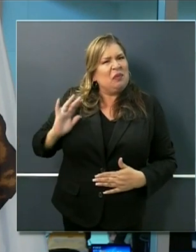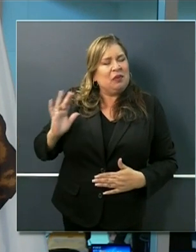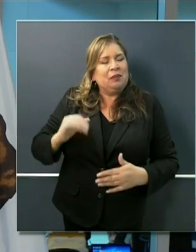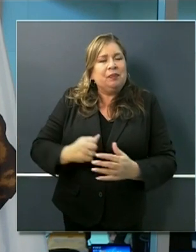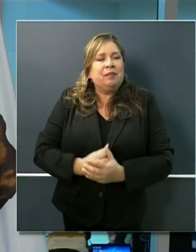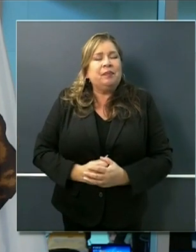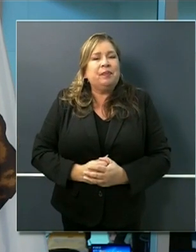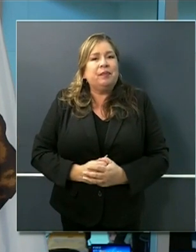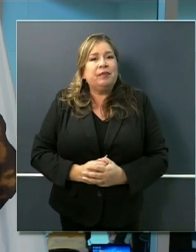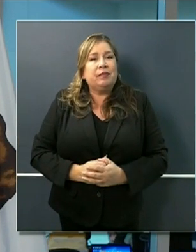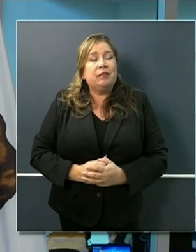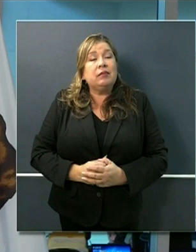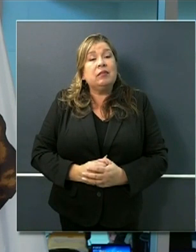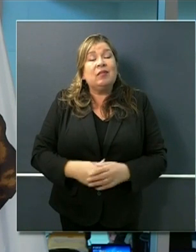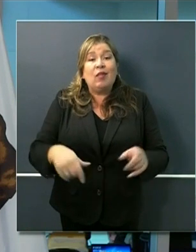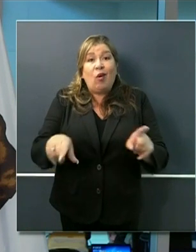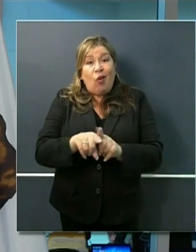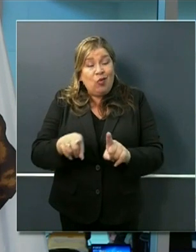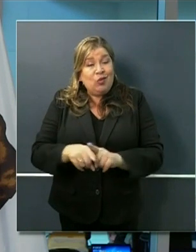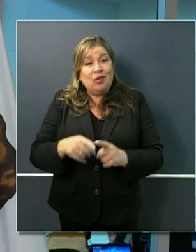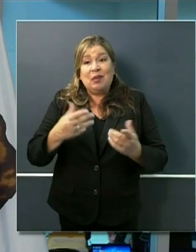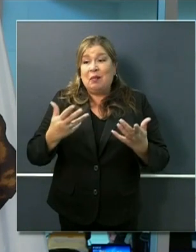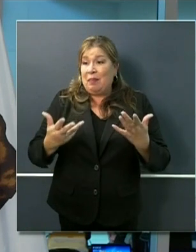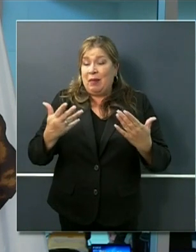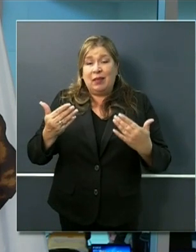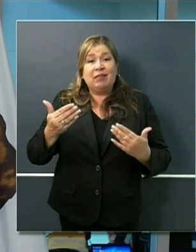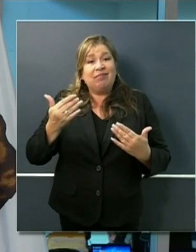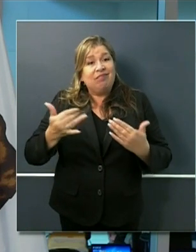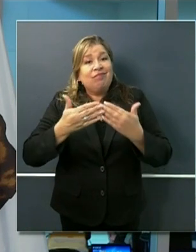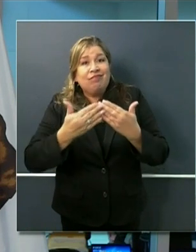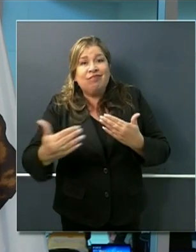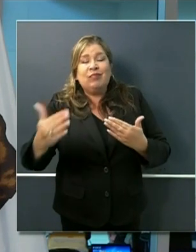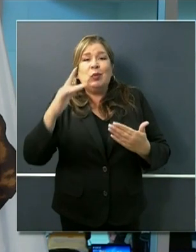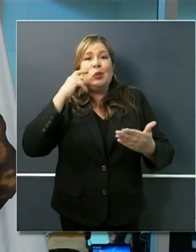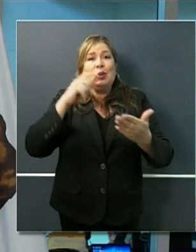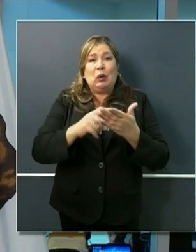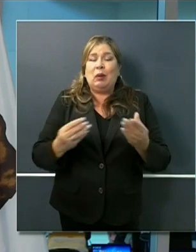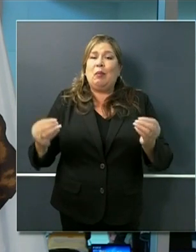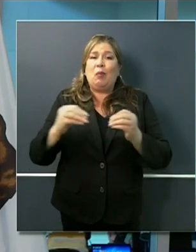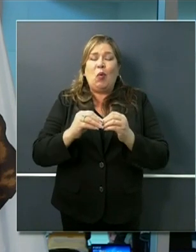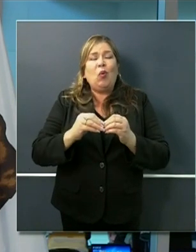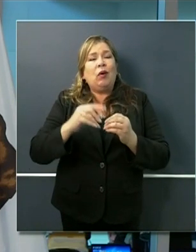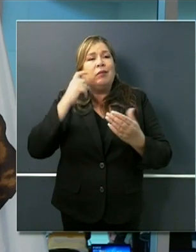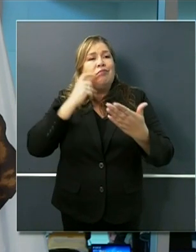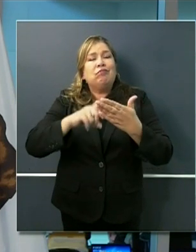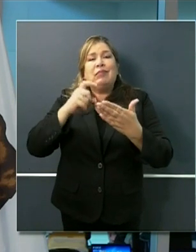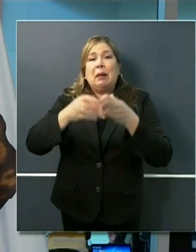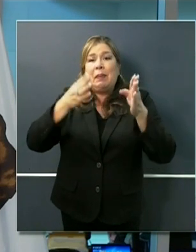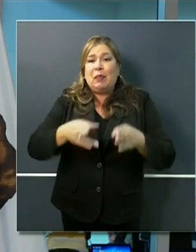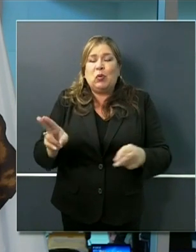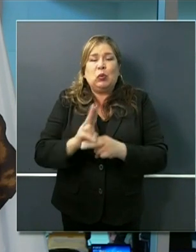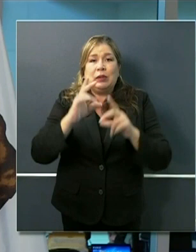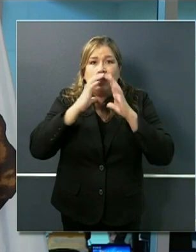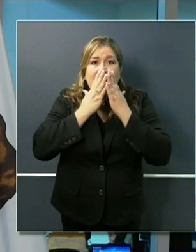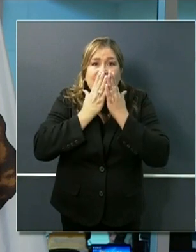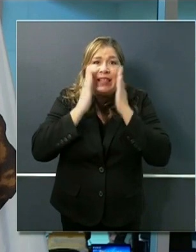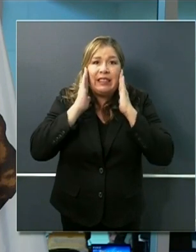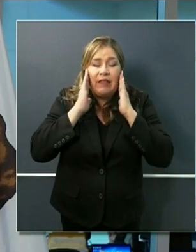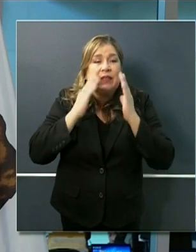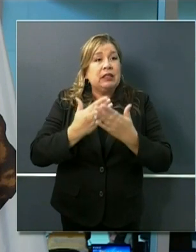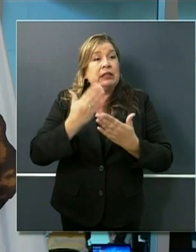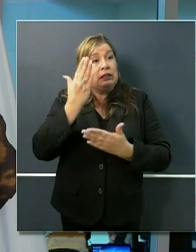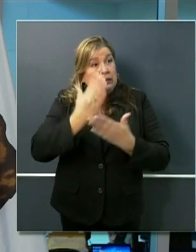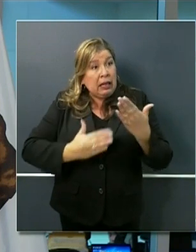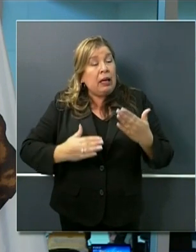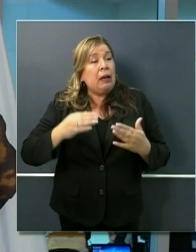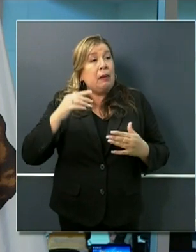face coverings will likely to become common in public we've talked a lot about face coverings some areas are using